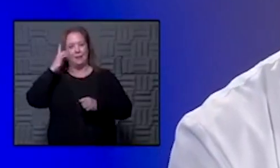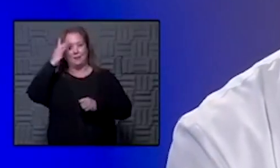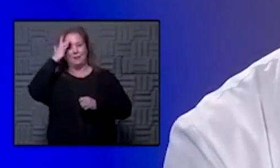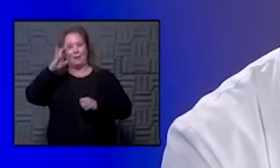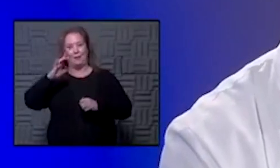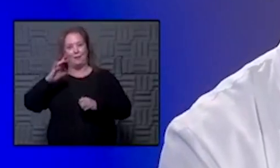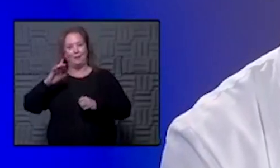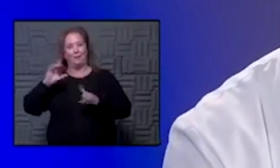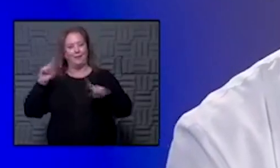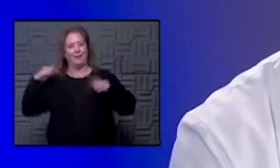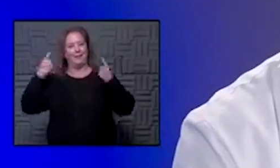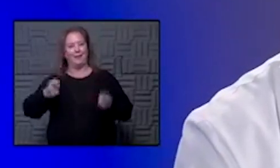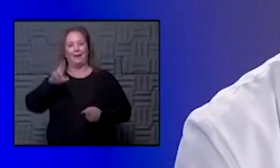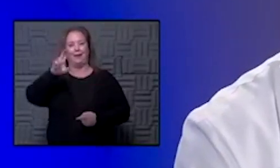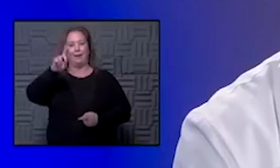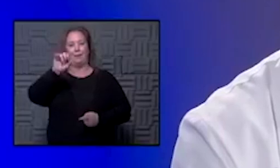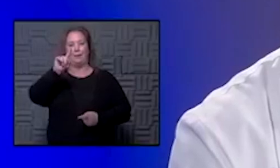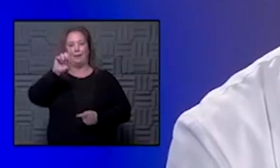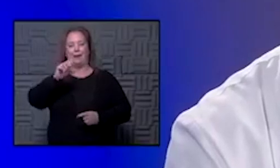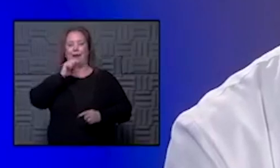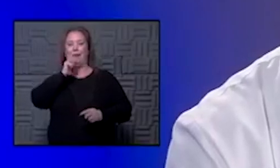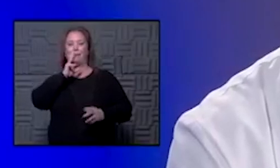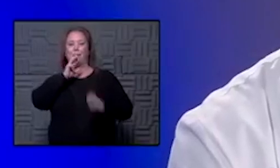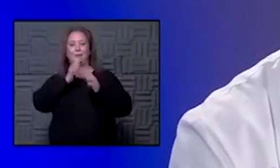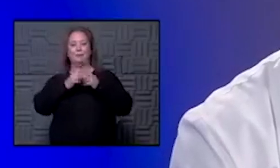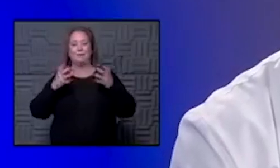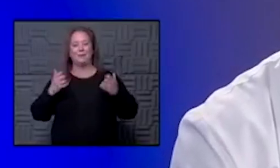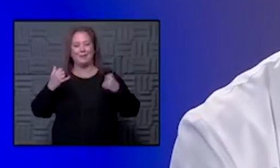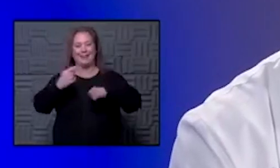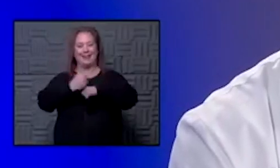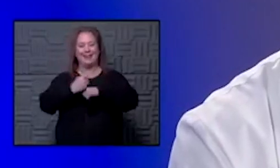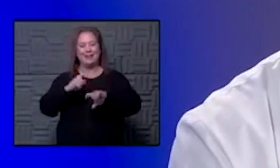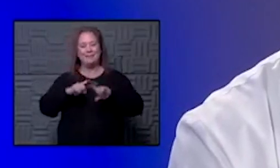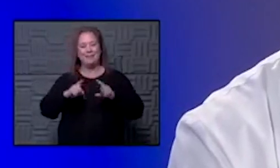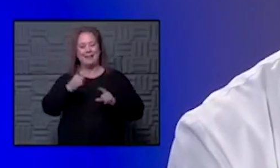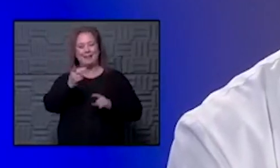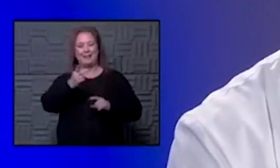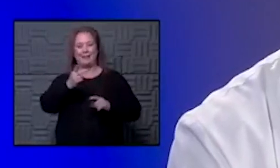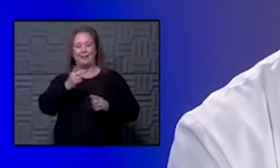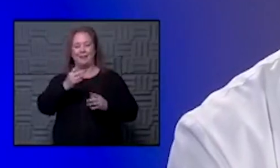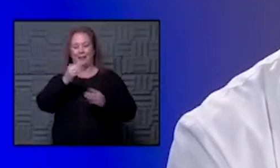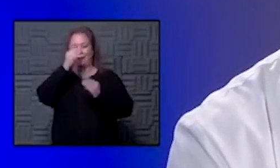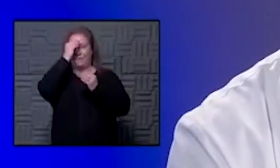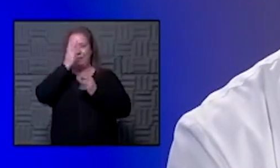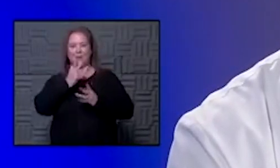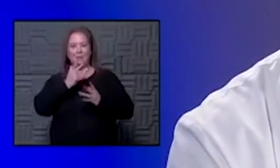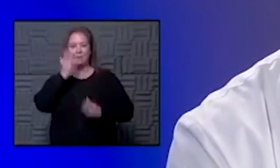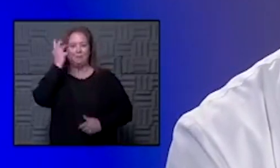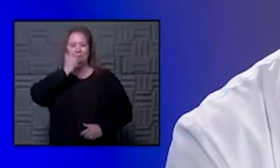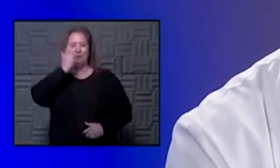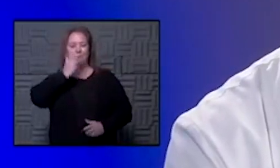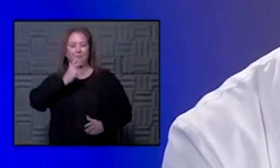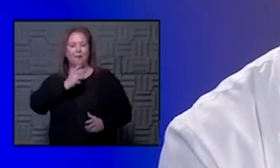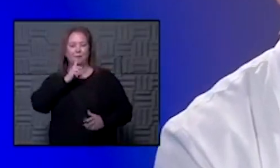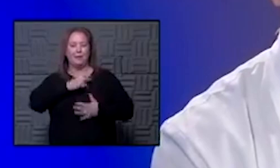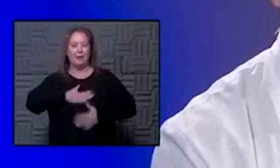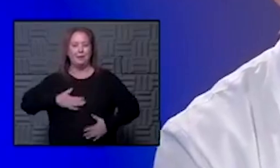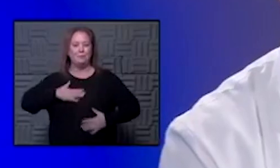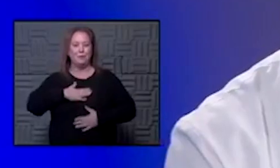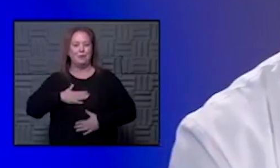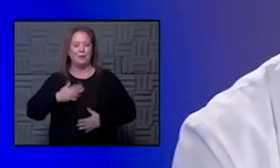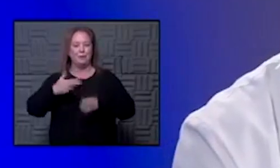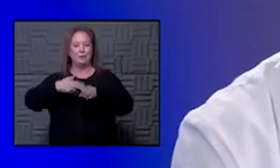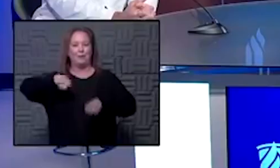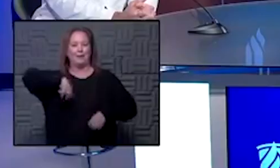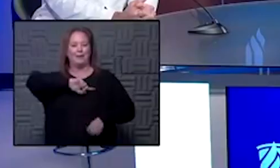smarter than i have since the update began because i didn't have to talk too much but they were certainly a wealth of knowledge and insight and i appreciate them being on